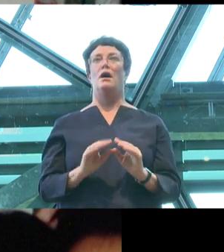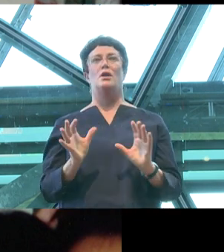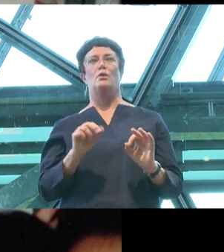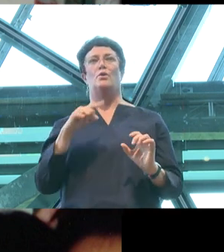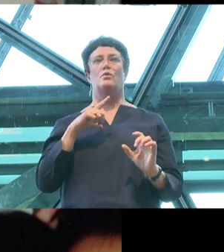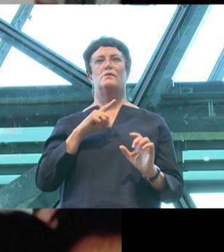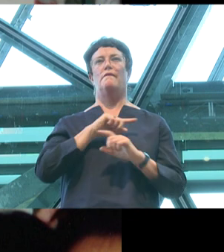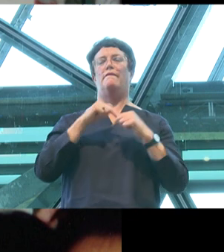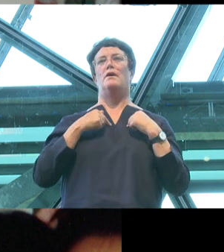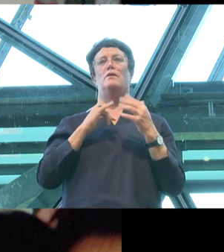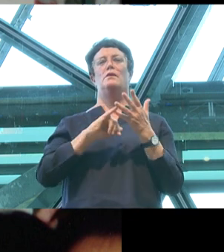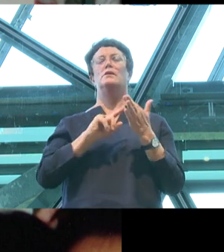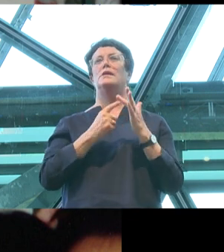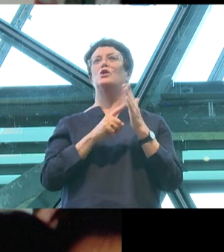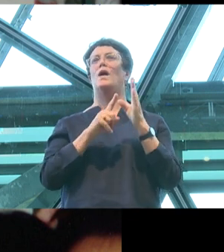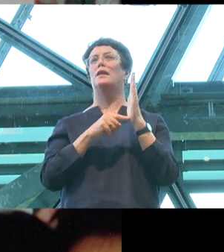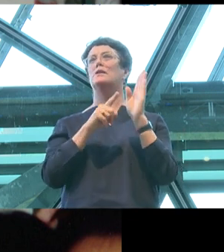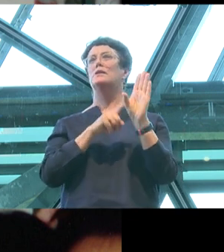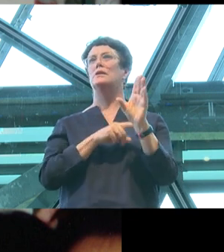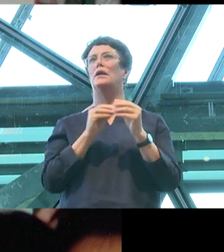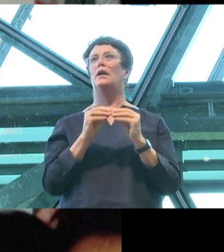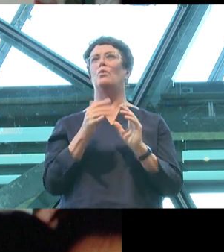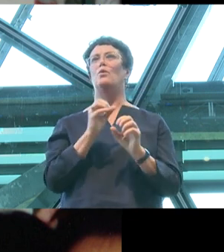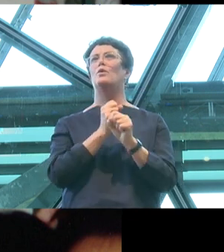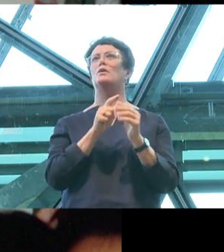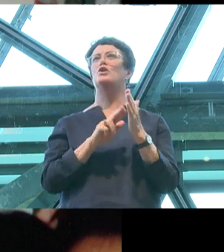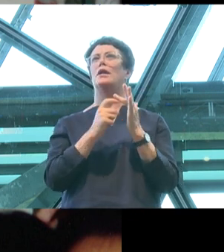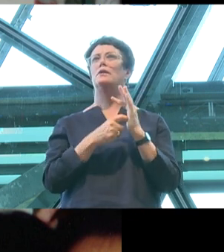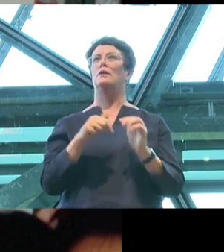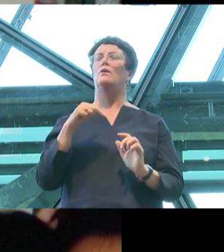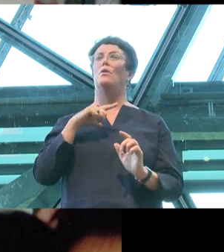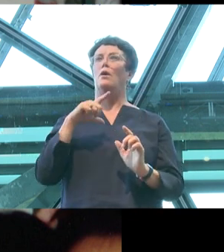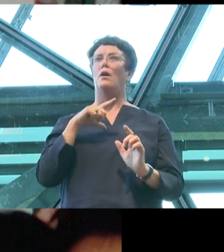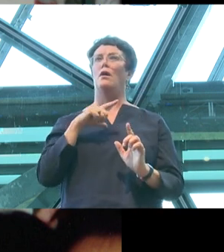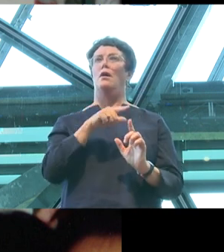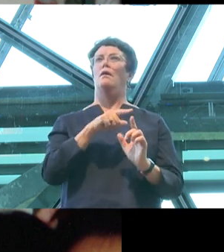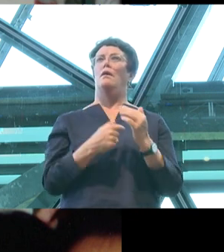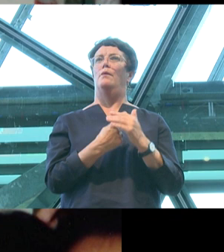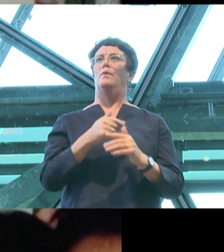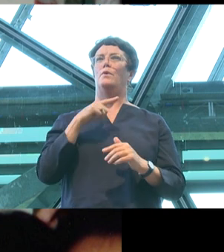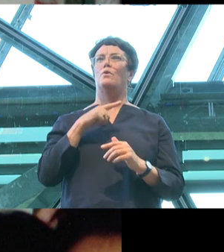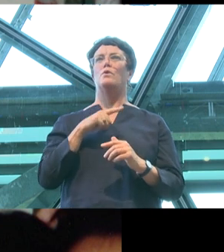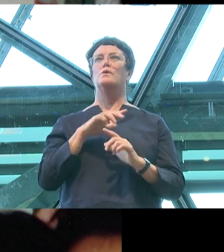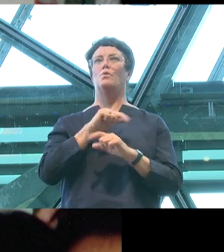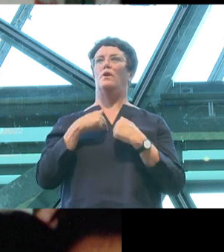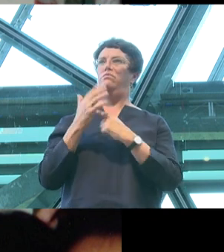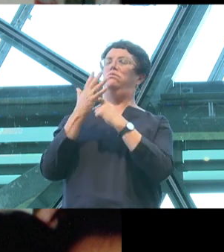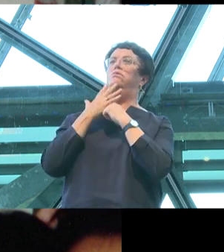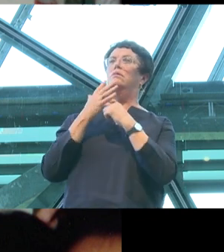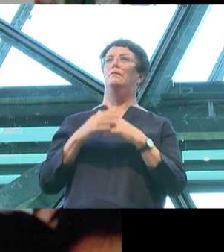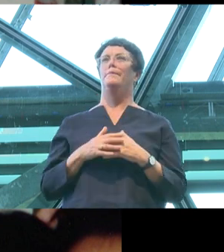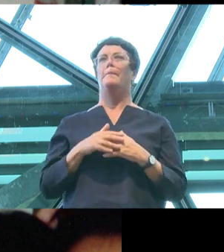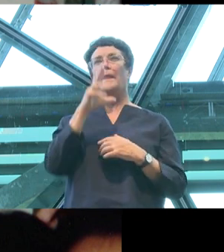gender, but because of the hatred and hostility we encounter. Young people are especially vulnerable.